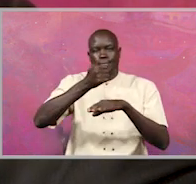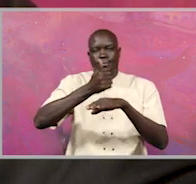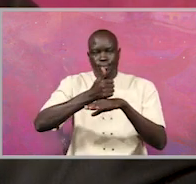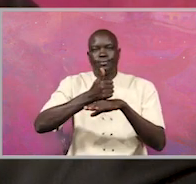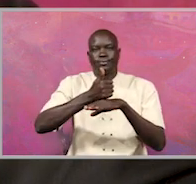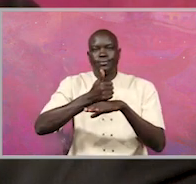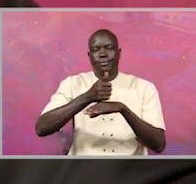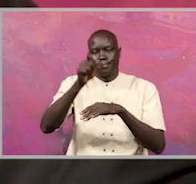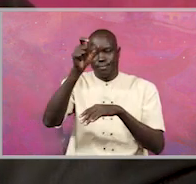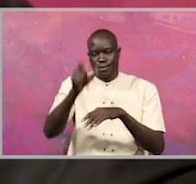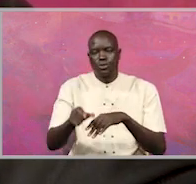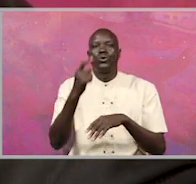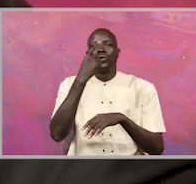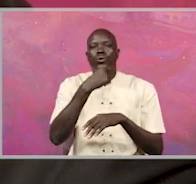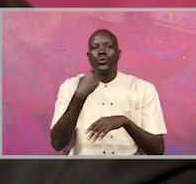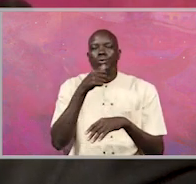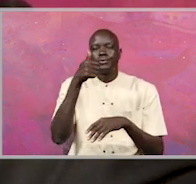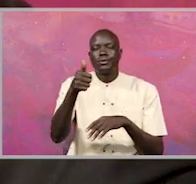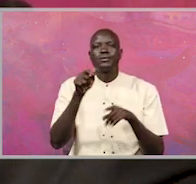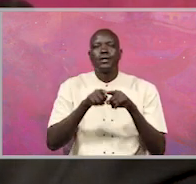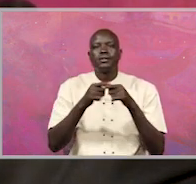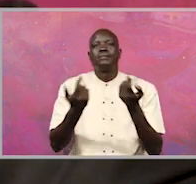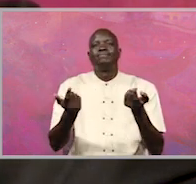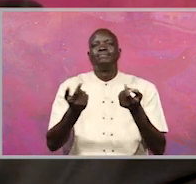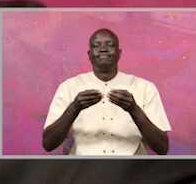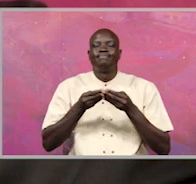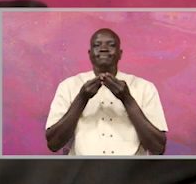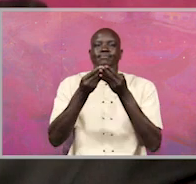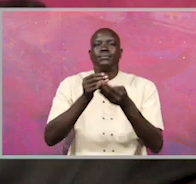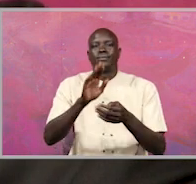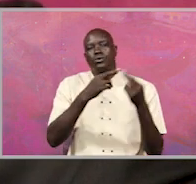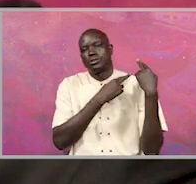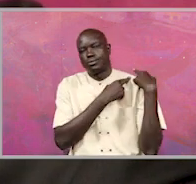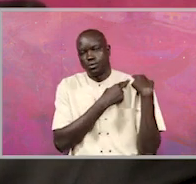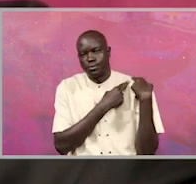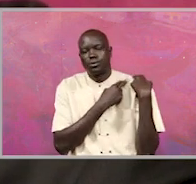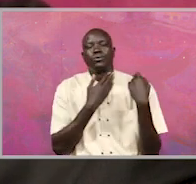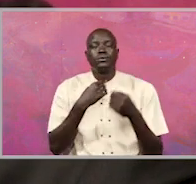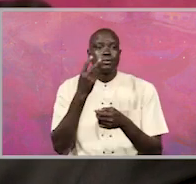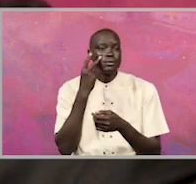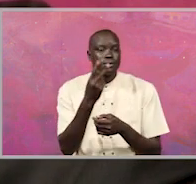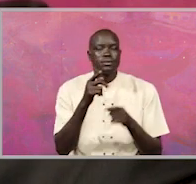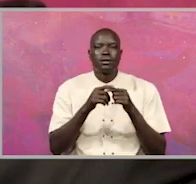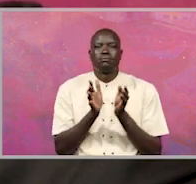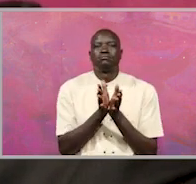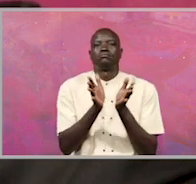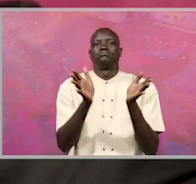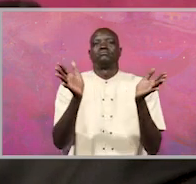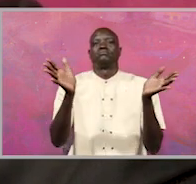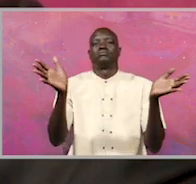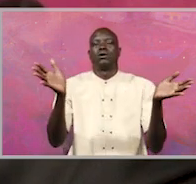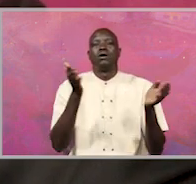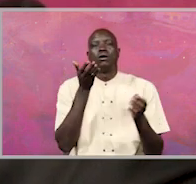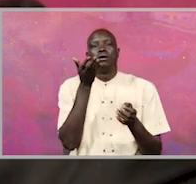who, in the exercise of his duty, wants to ensure that there is a wider coverage